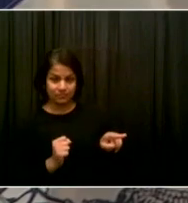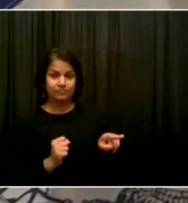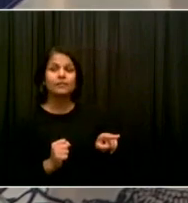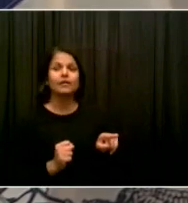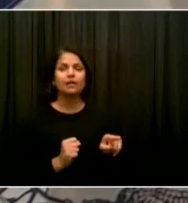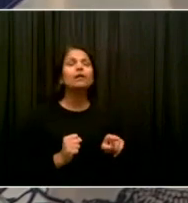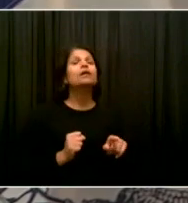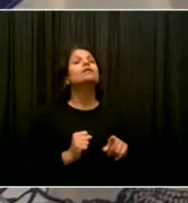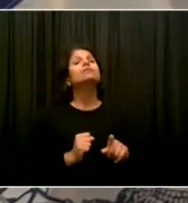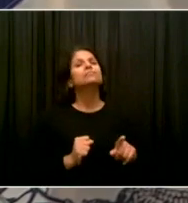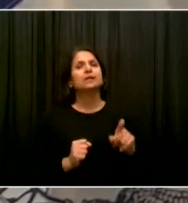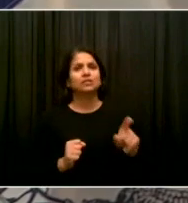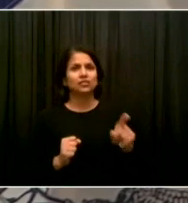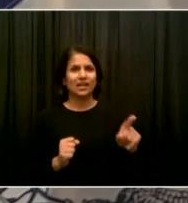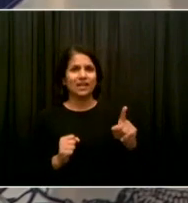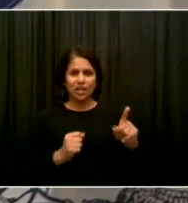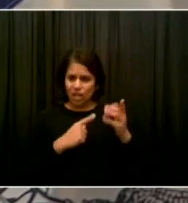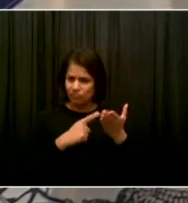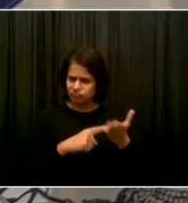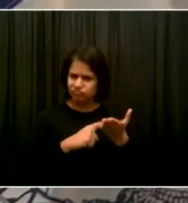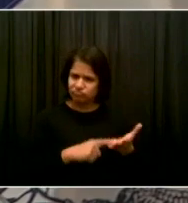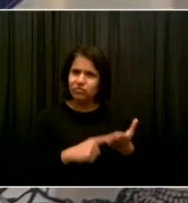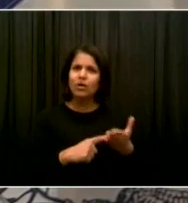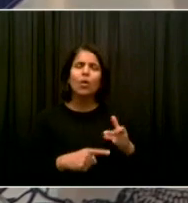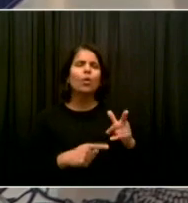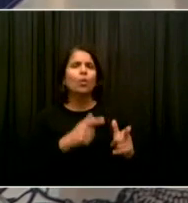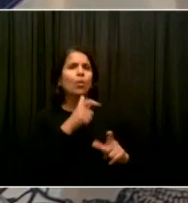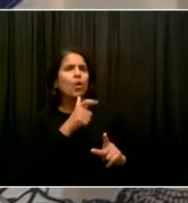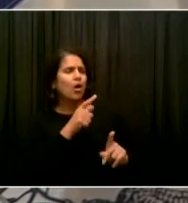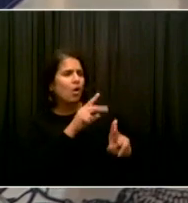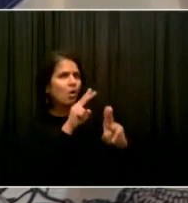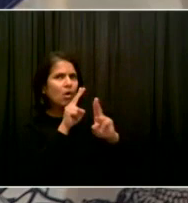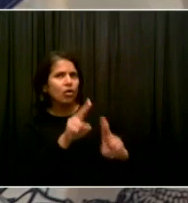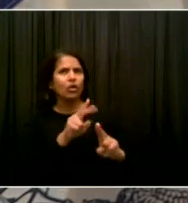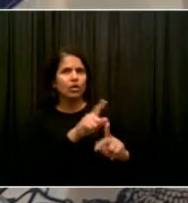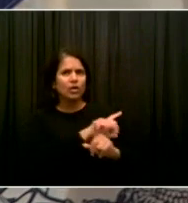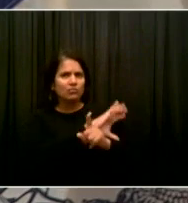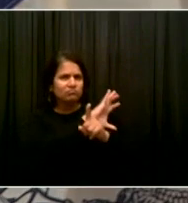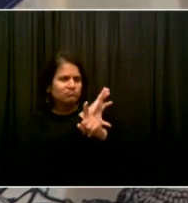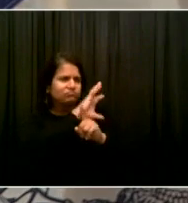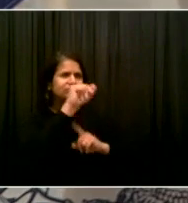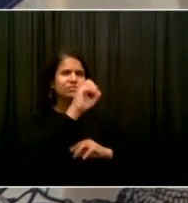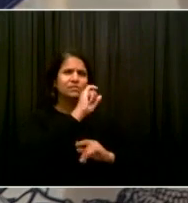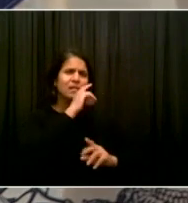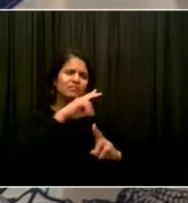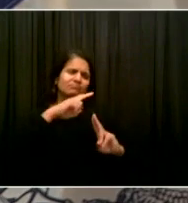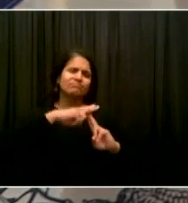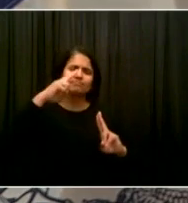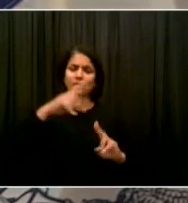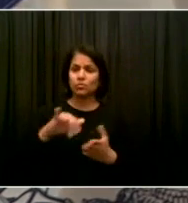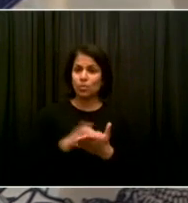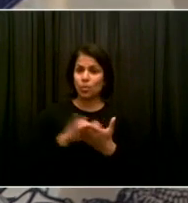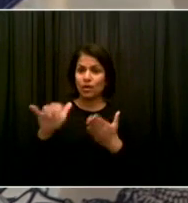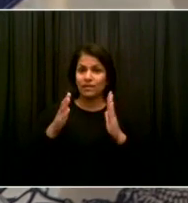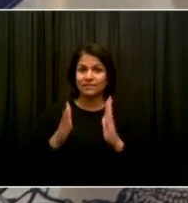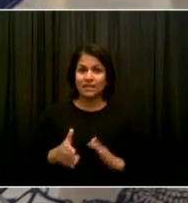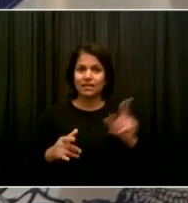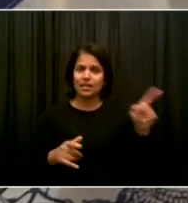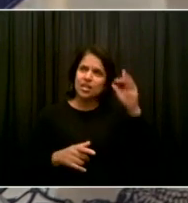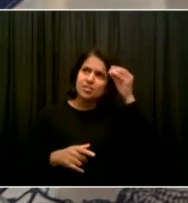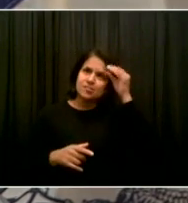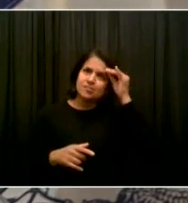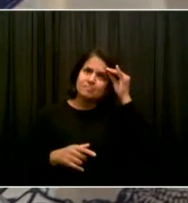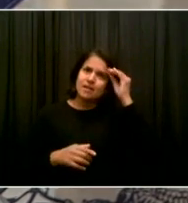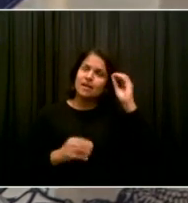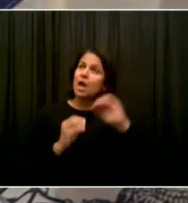Yorkers who should be honored as we end our administration, Charlene McRae said, I can't think of anyone who's done more good for the world than Gloria